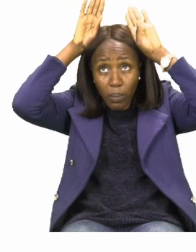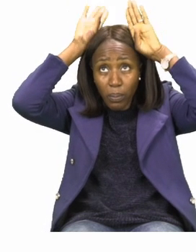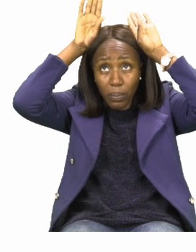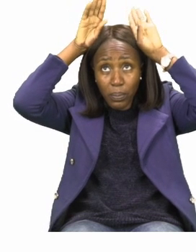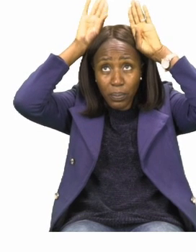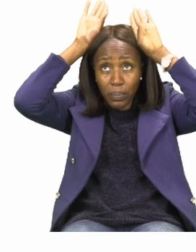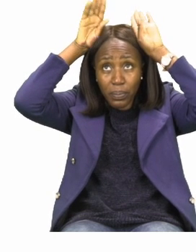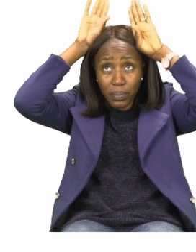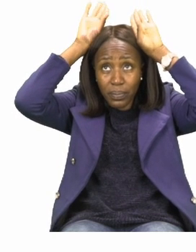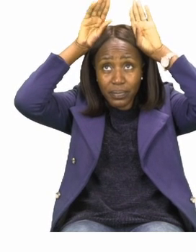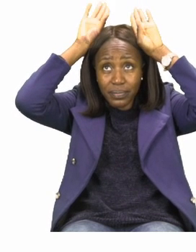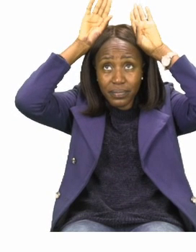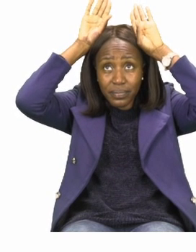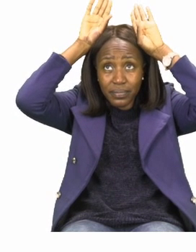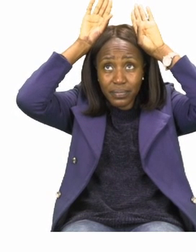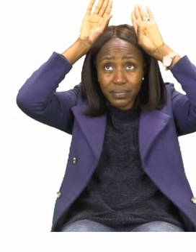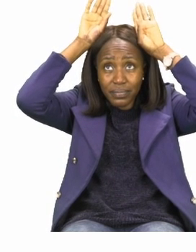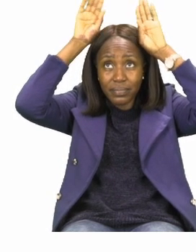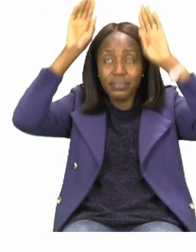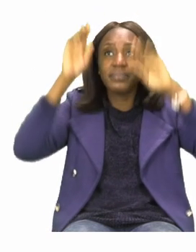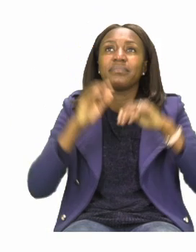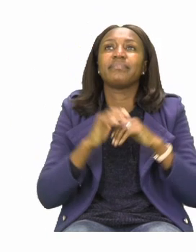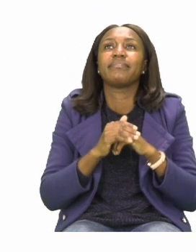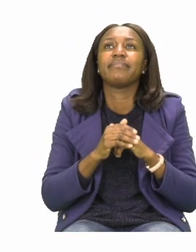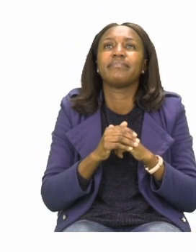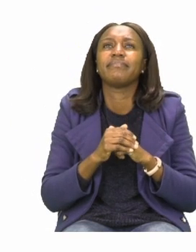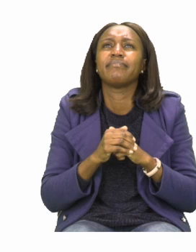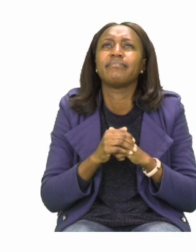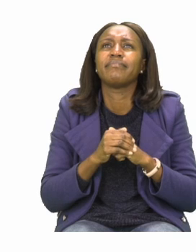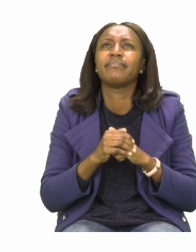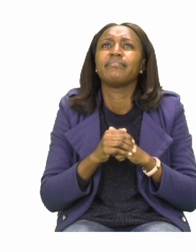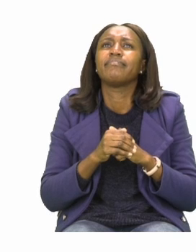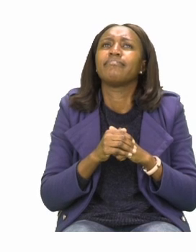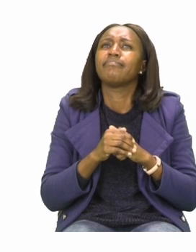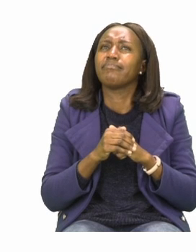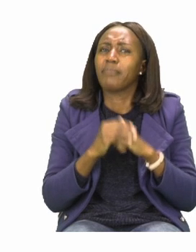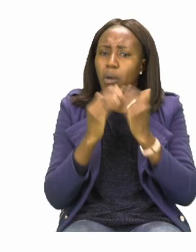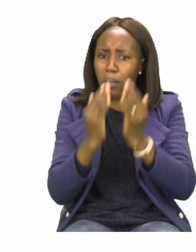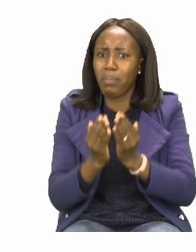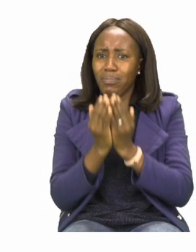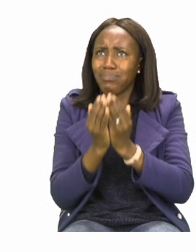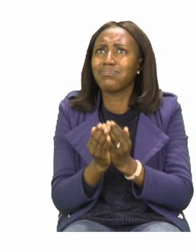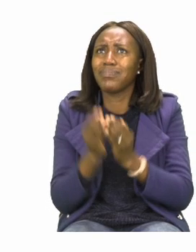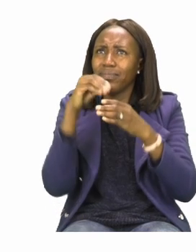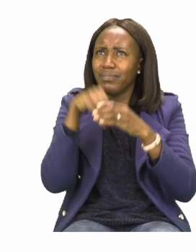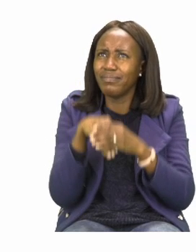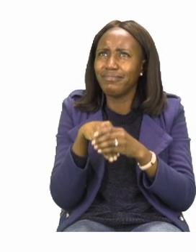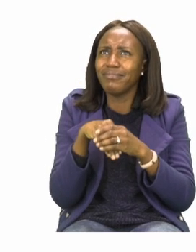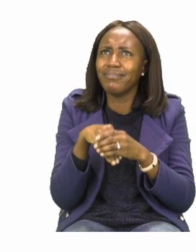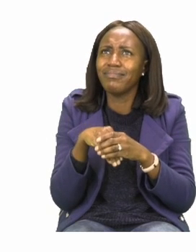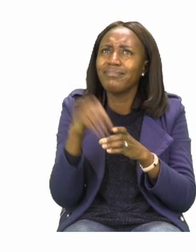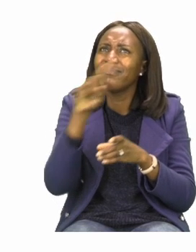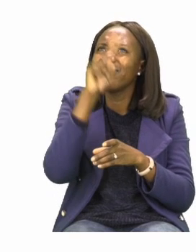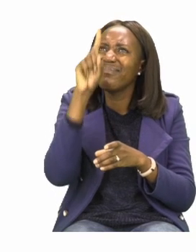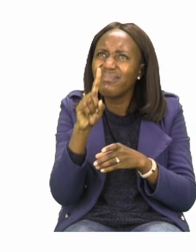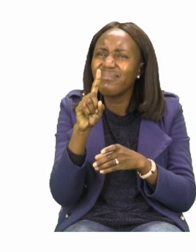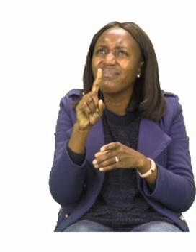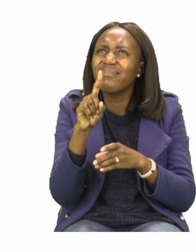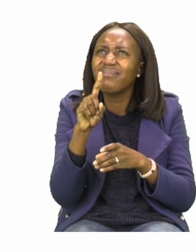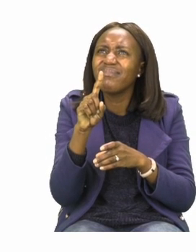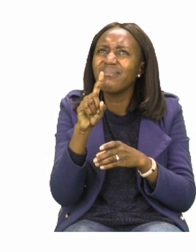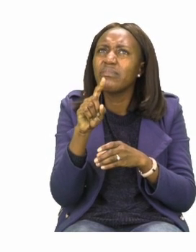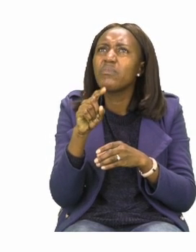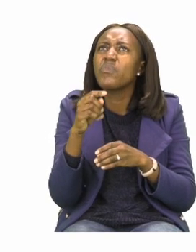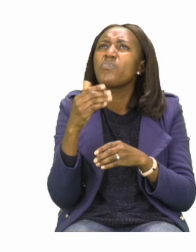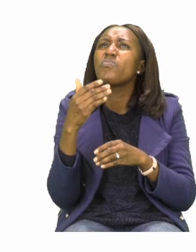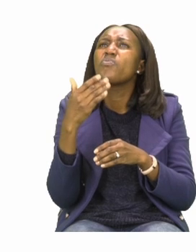Then, we can see that they are in the boat. And the question is, who sank the boat?